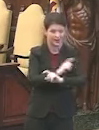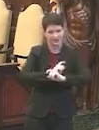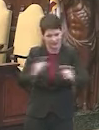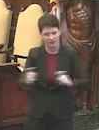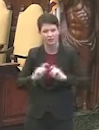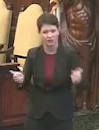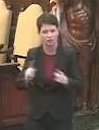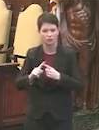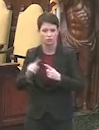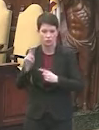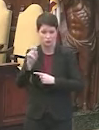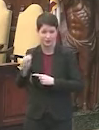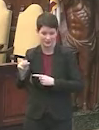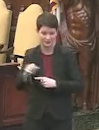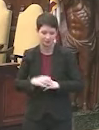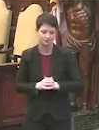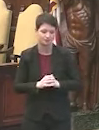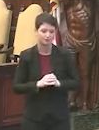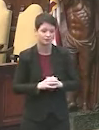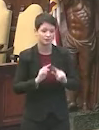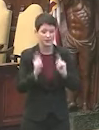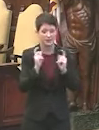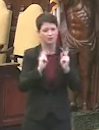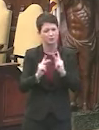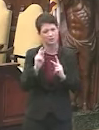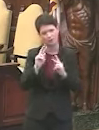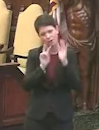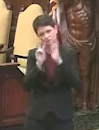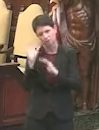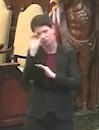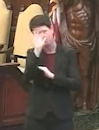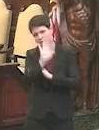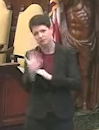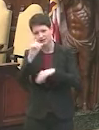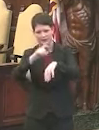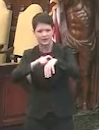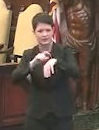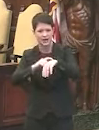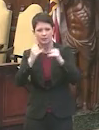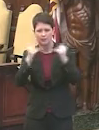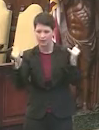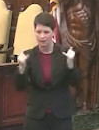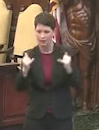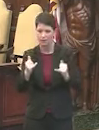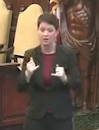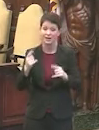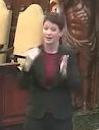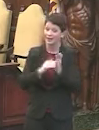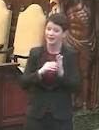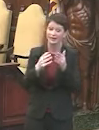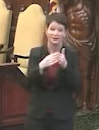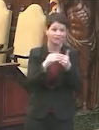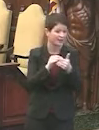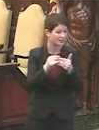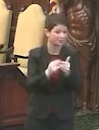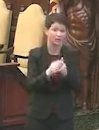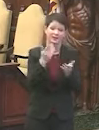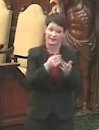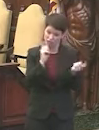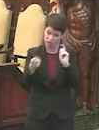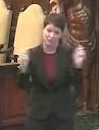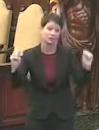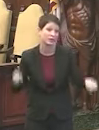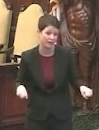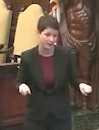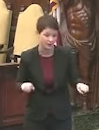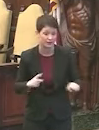Philadelphia to get its share. But that gives people a rough sense of timing here. And again, don't hold into this because there's so much unknowns here. But if that's